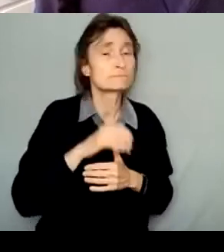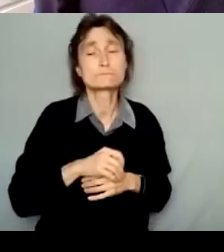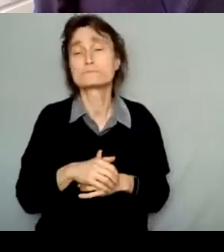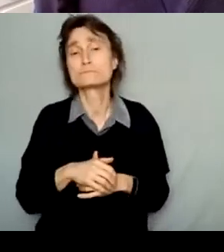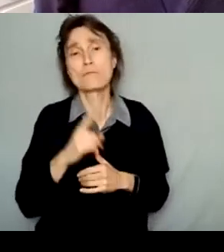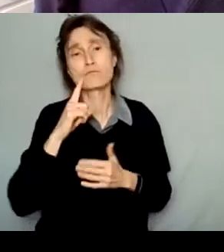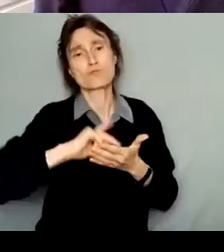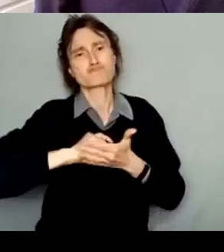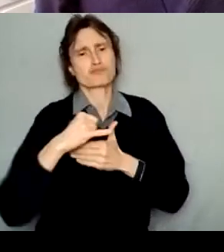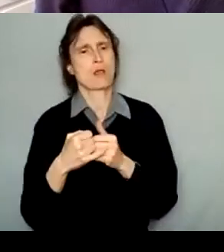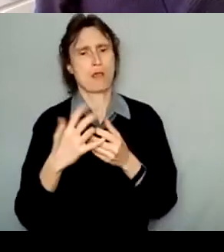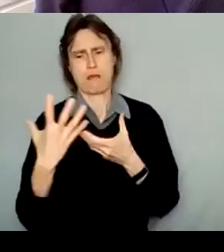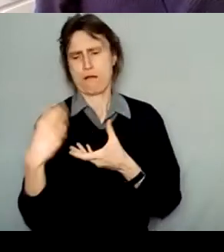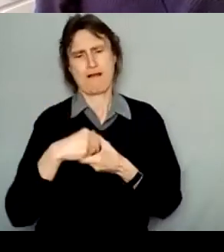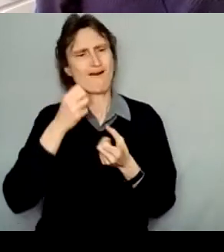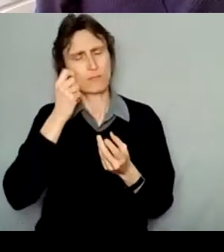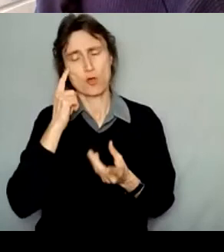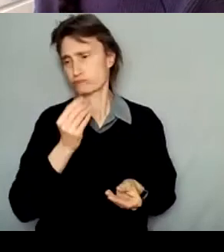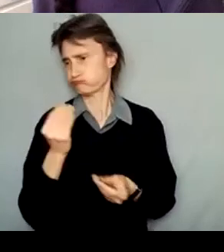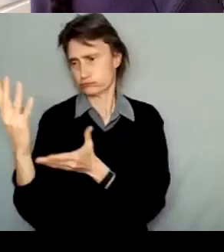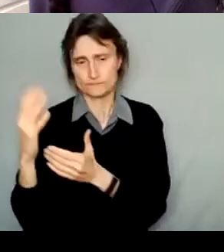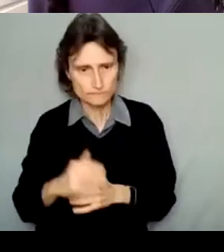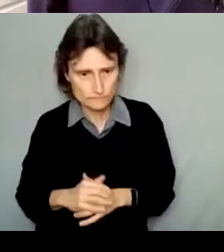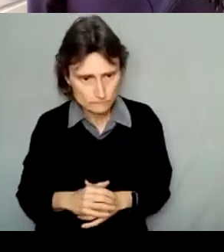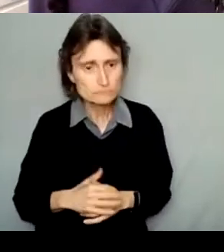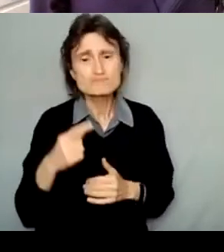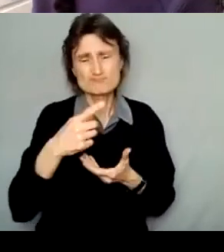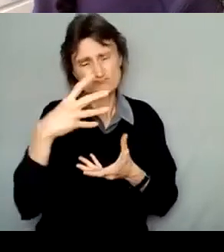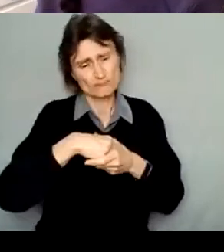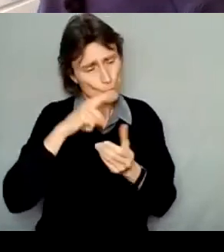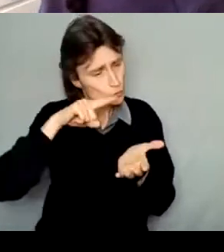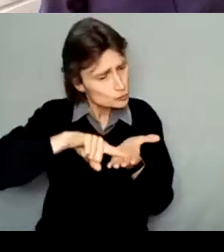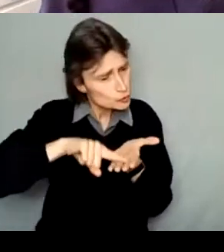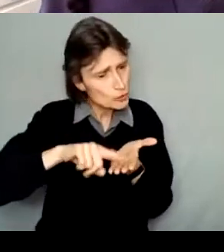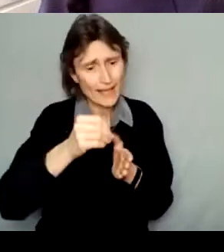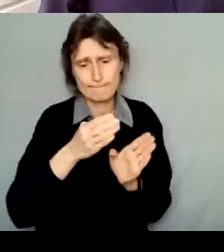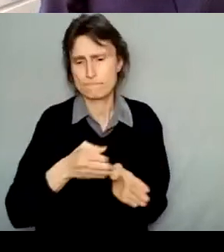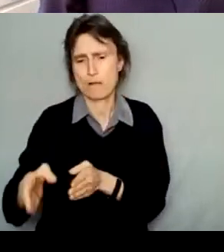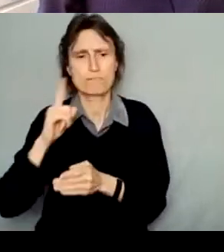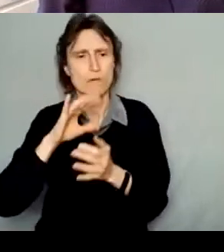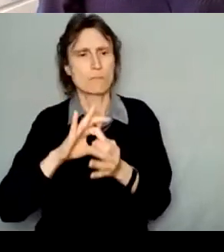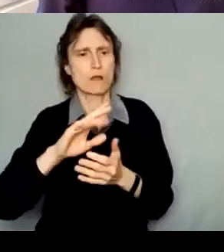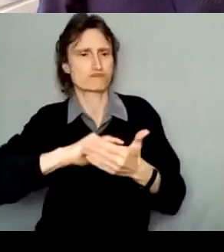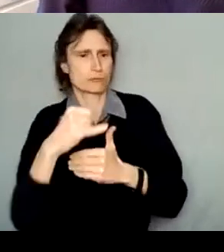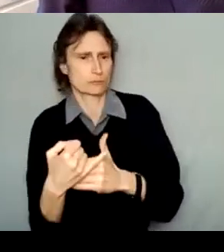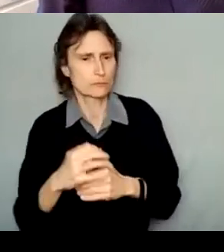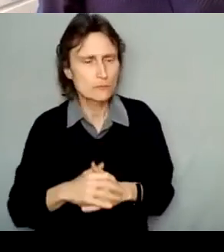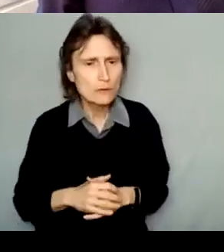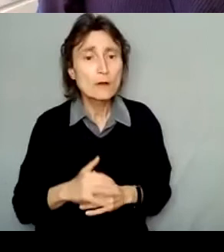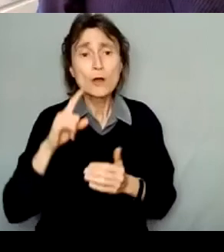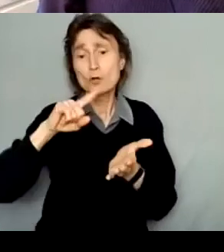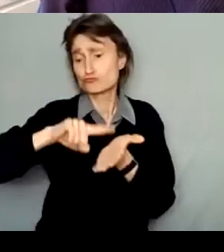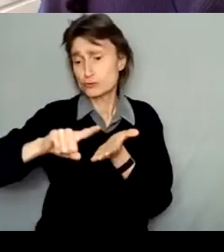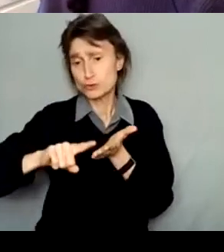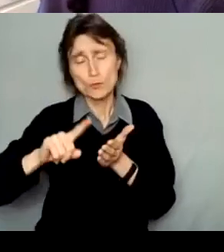You might include something that demonstrates your research and planning around the project, such as research findings,